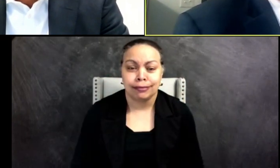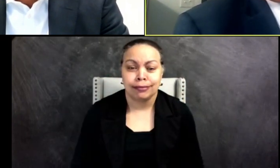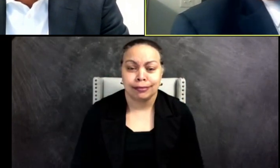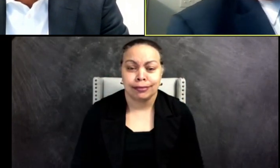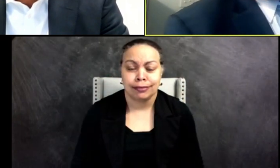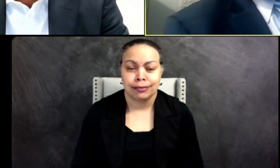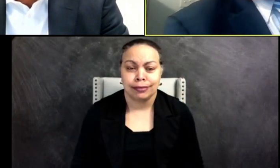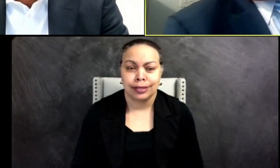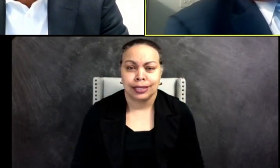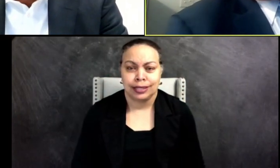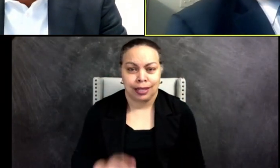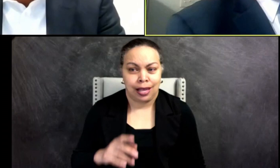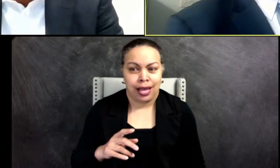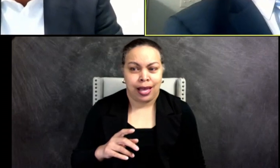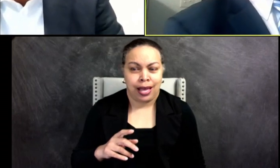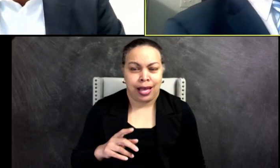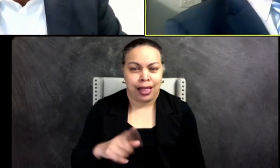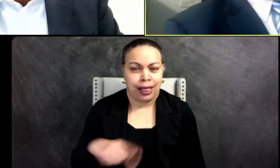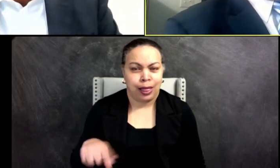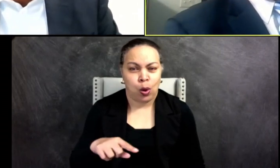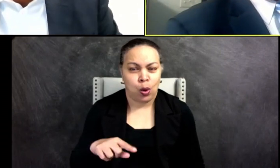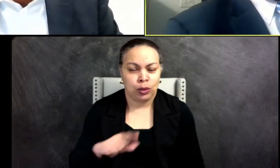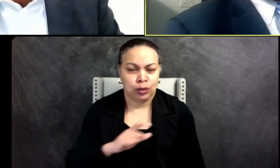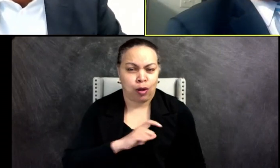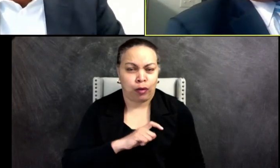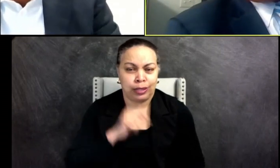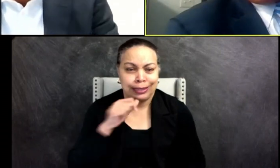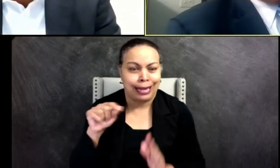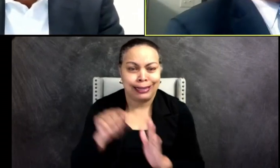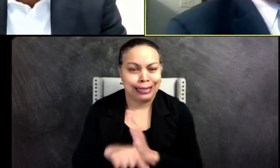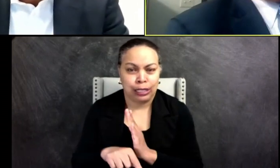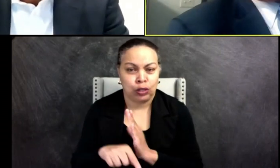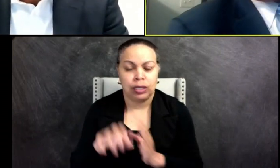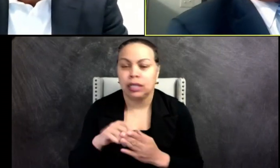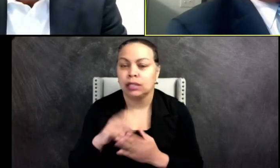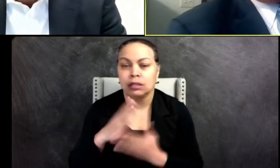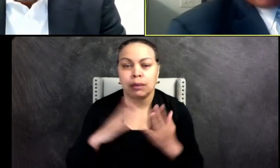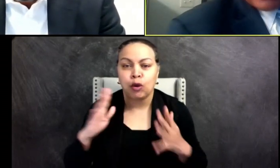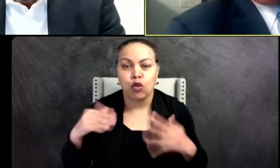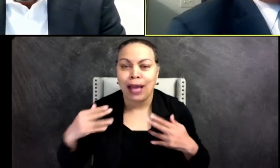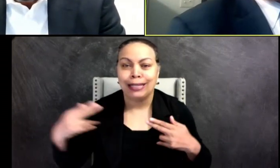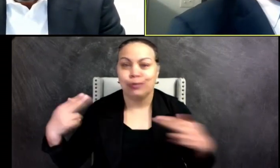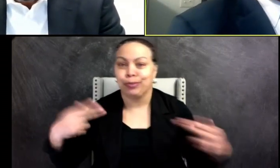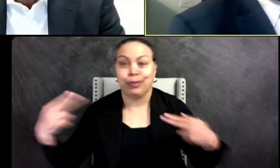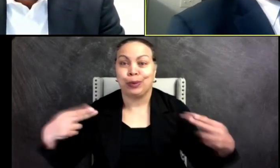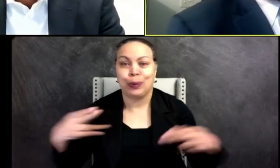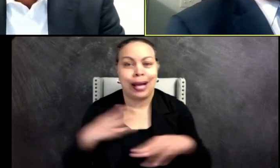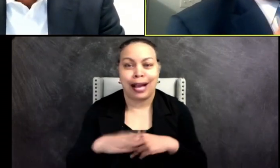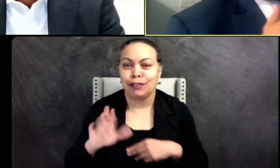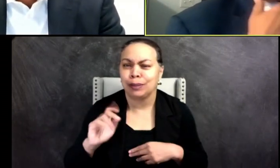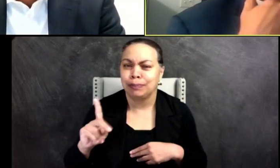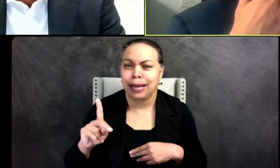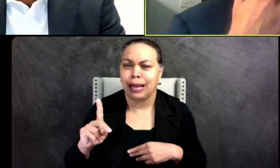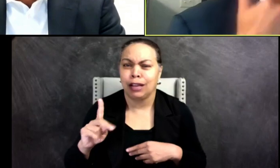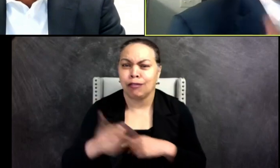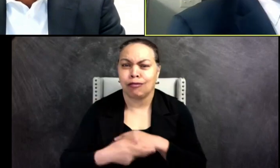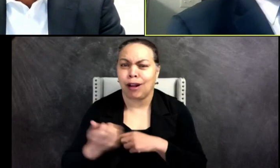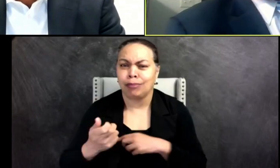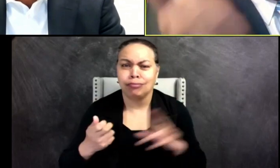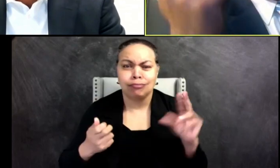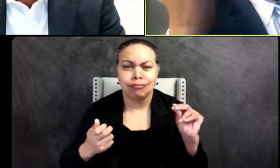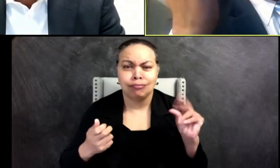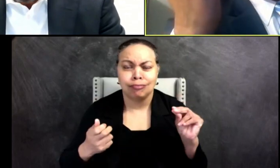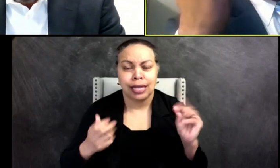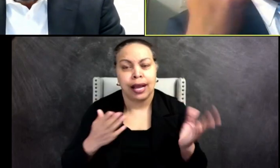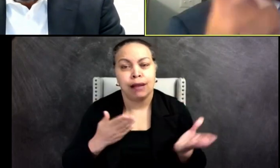Those guys weren't, weren't killed in some crazy shootout after a bank robbery. They were killed serving